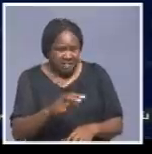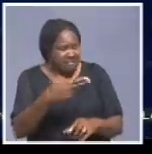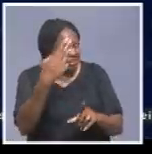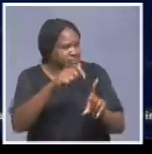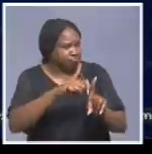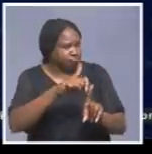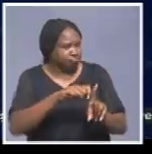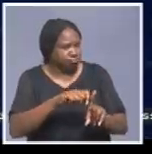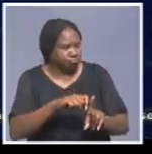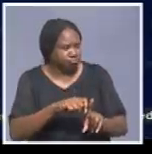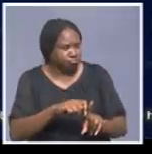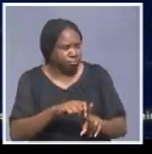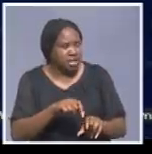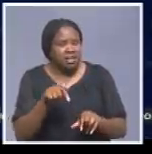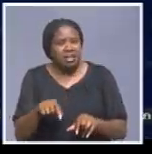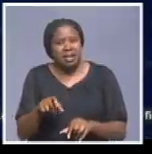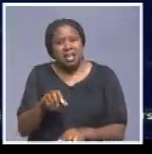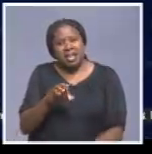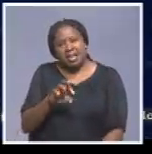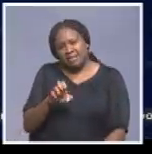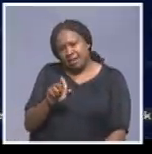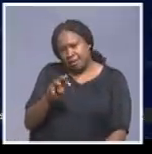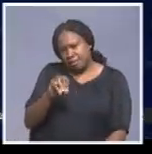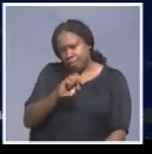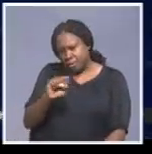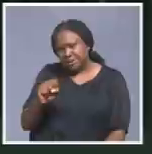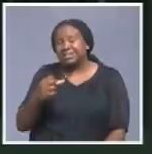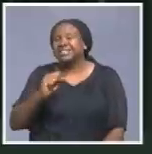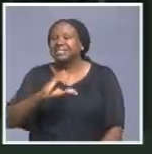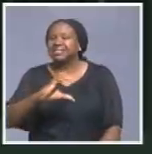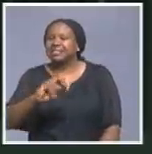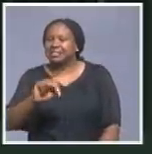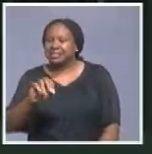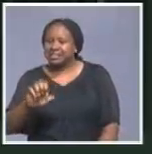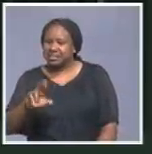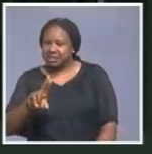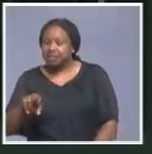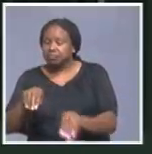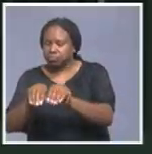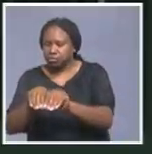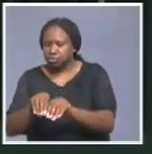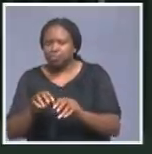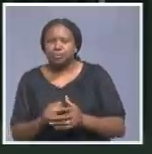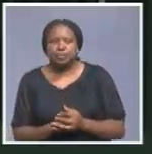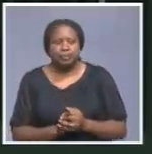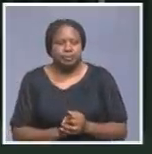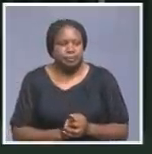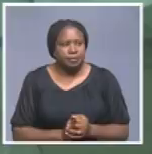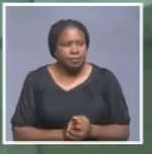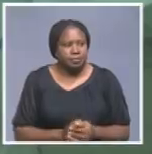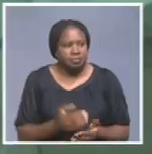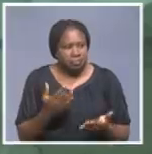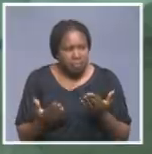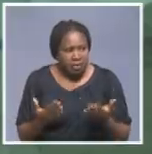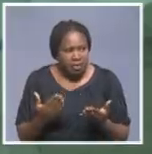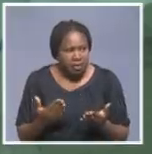thermoscaners are doing, are picking up. It's possible that either the couple,